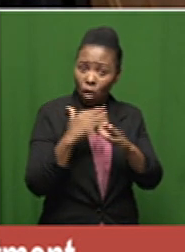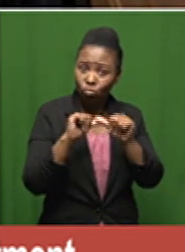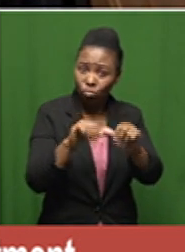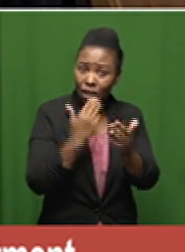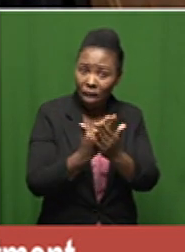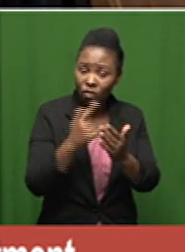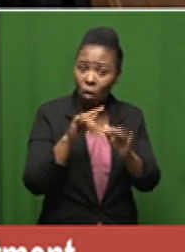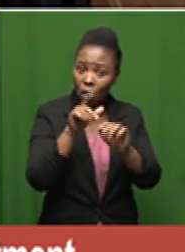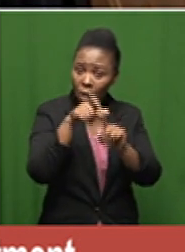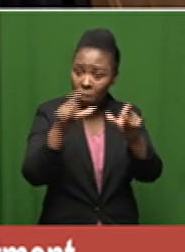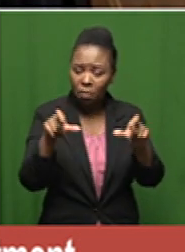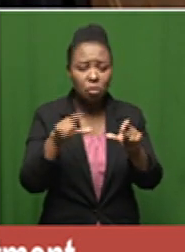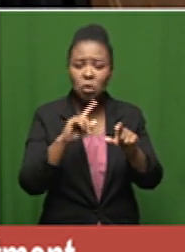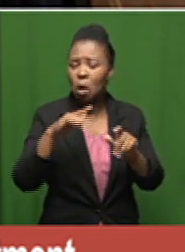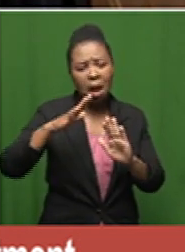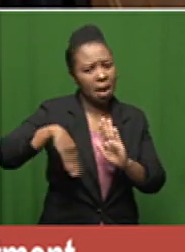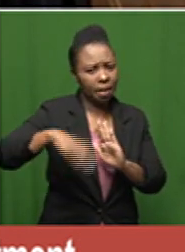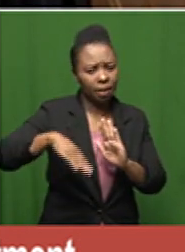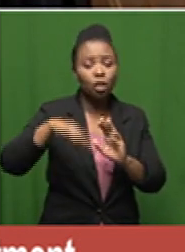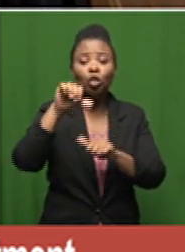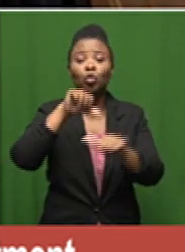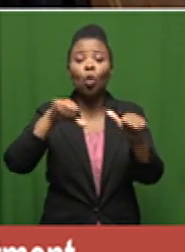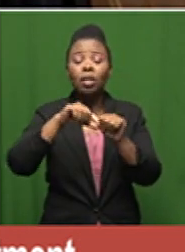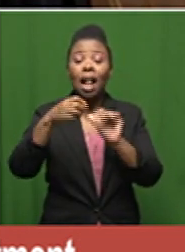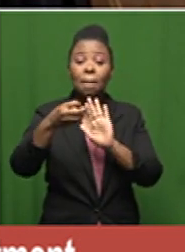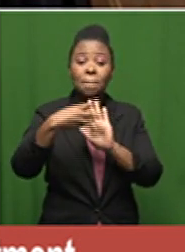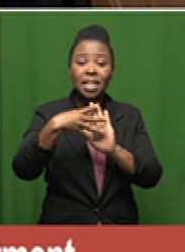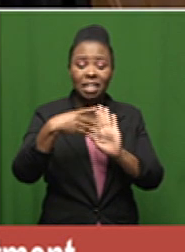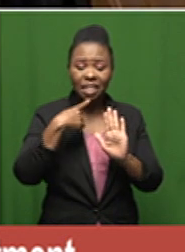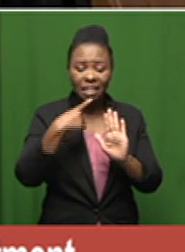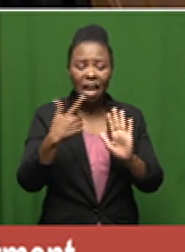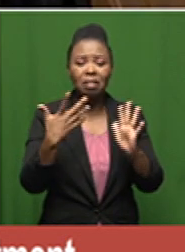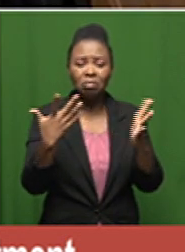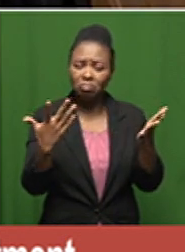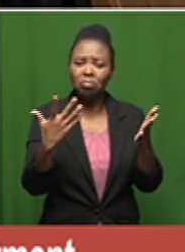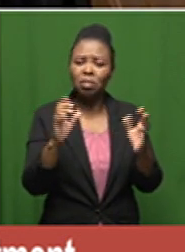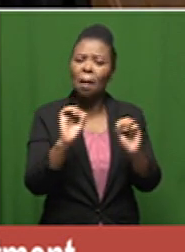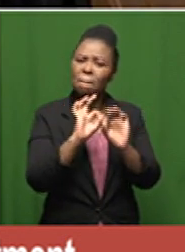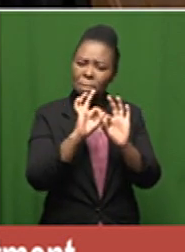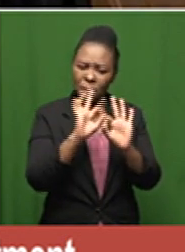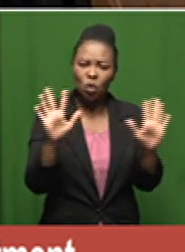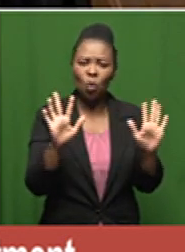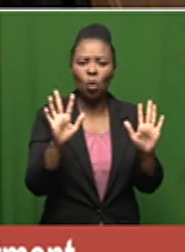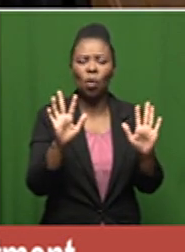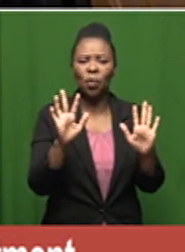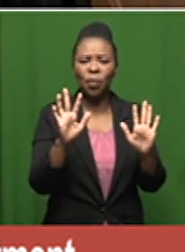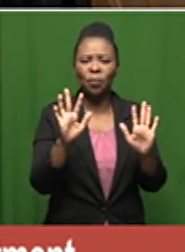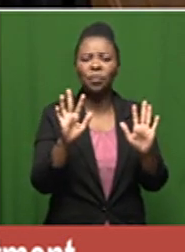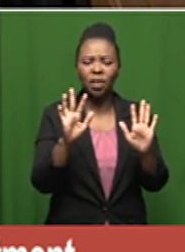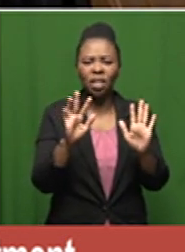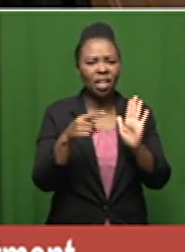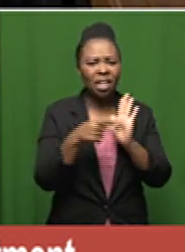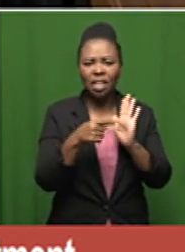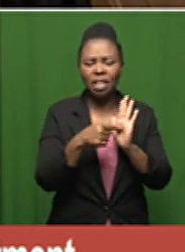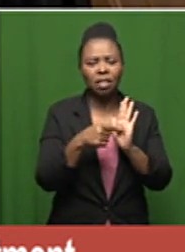it's not registered and the problem with social media it's been touted as a miracle cure a medical treatment and there is no